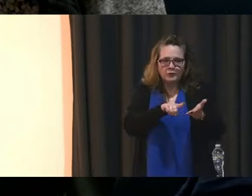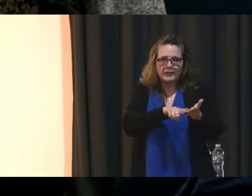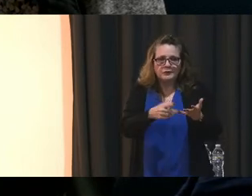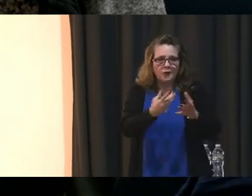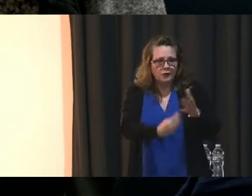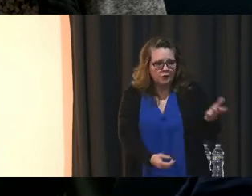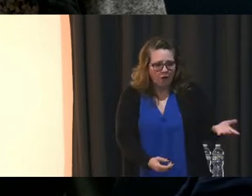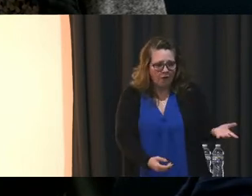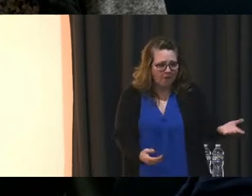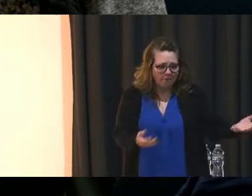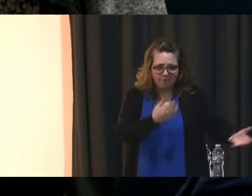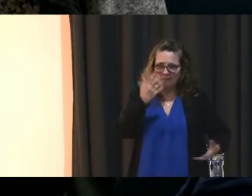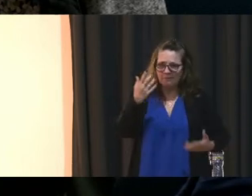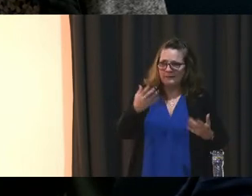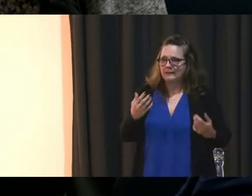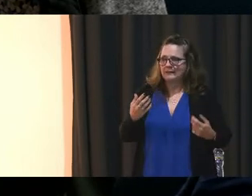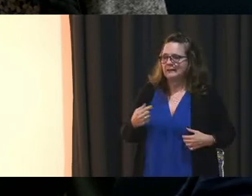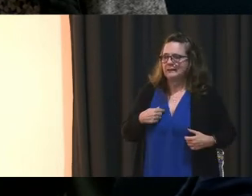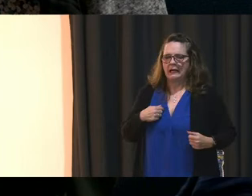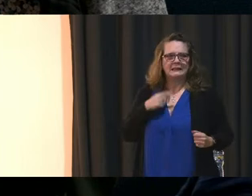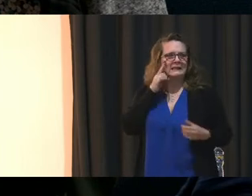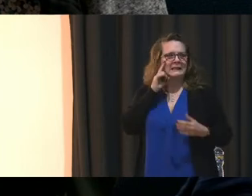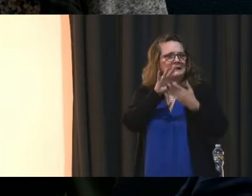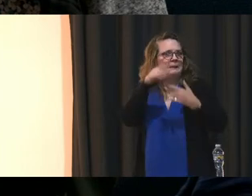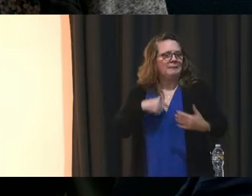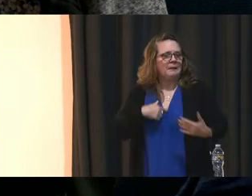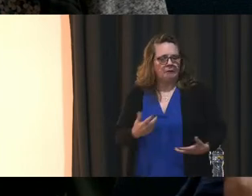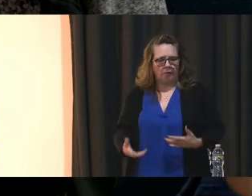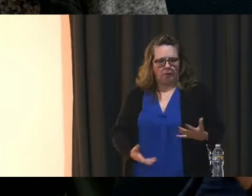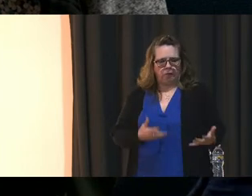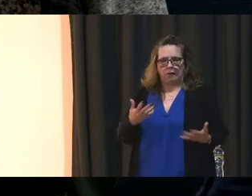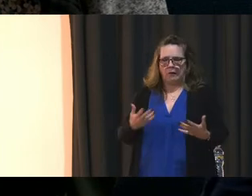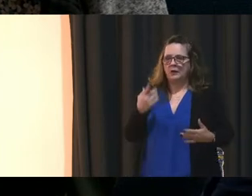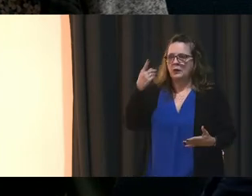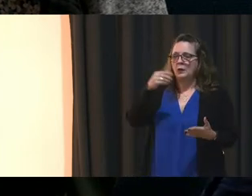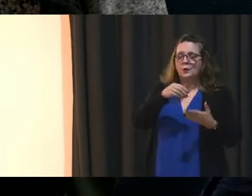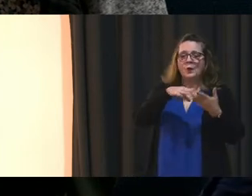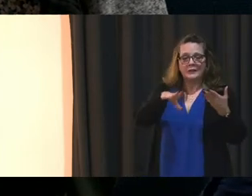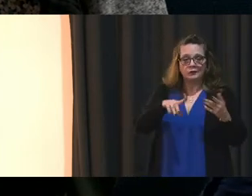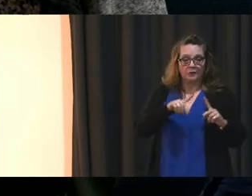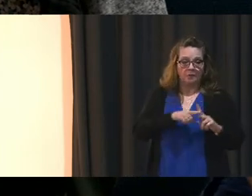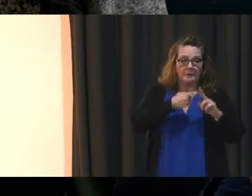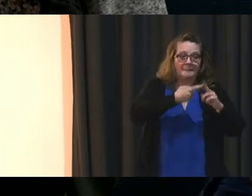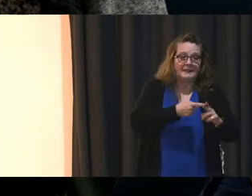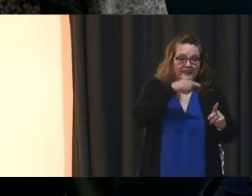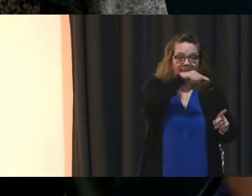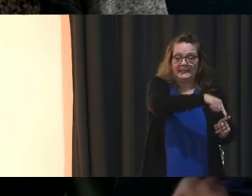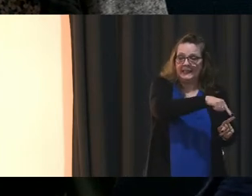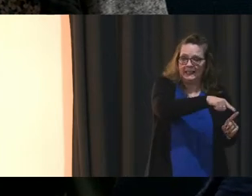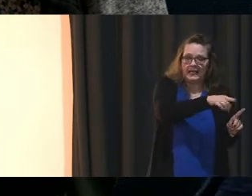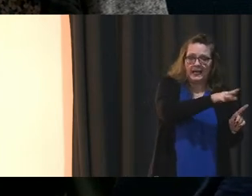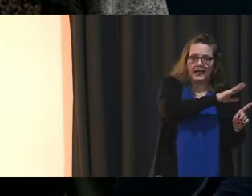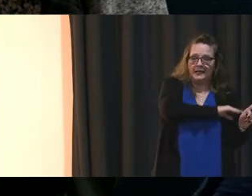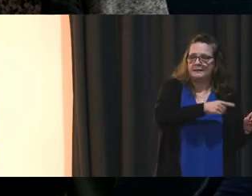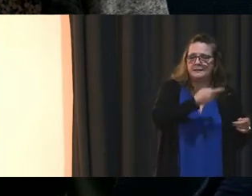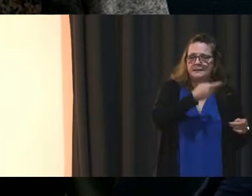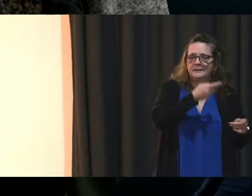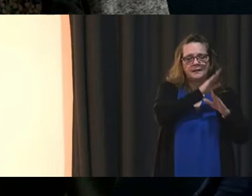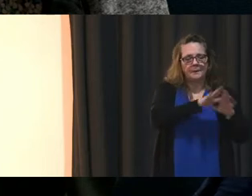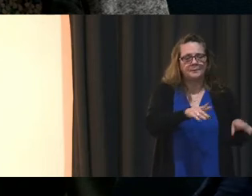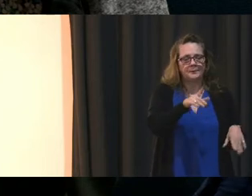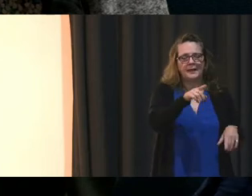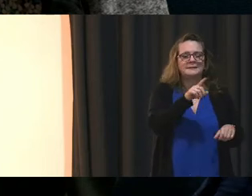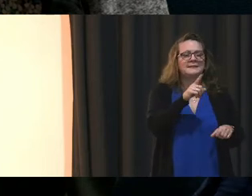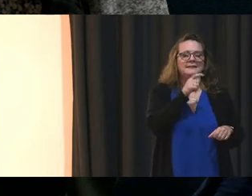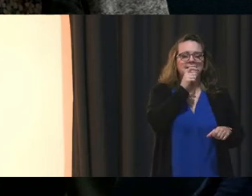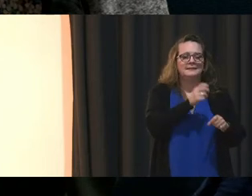on me until eventually I get kicked out of it. We have one student from the original founding members. God bless him. Kid got held back a year.